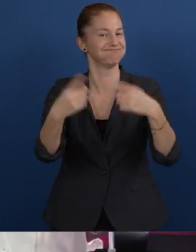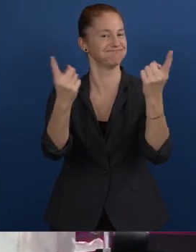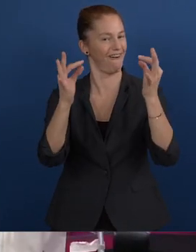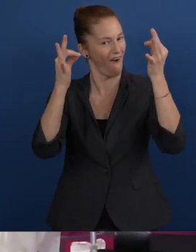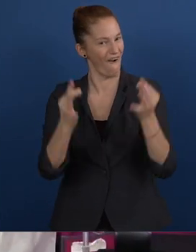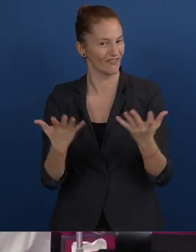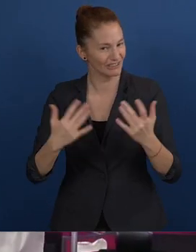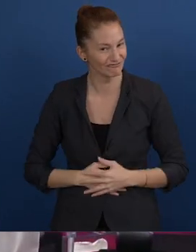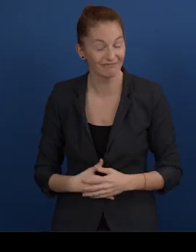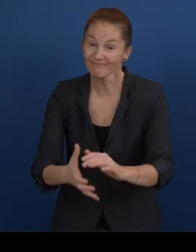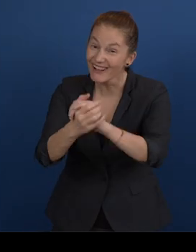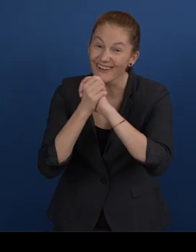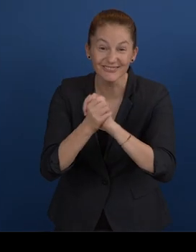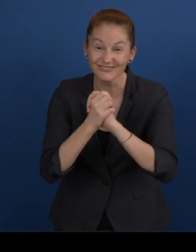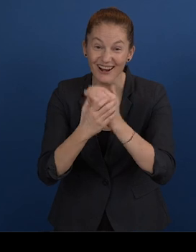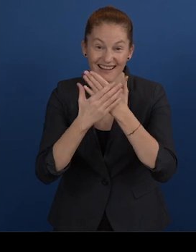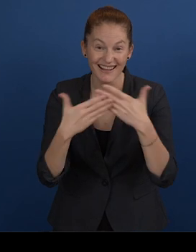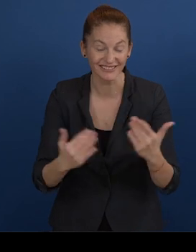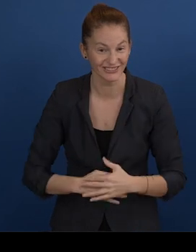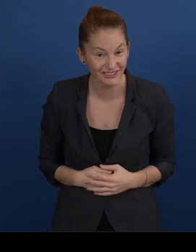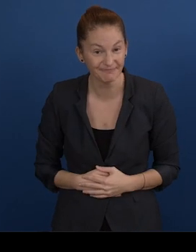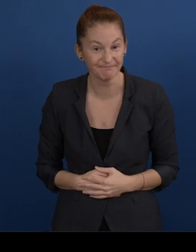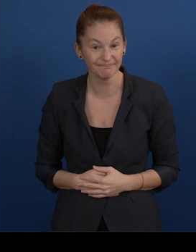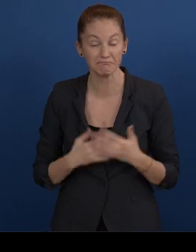been announced. Congratulations!